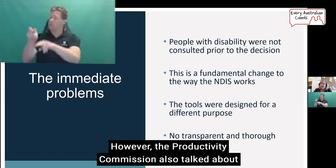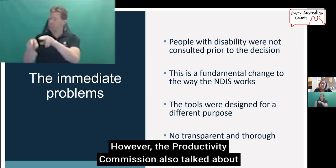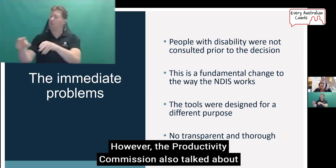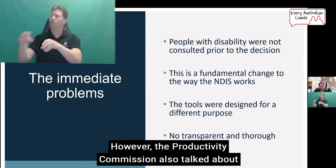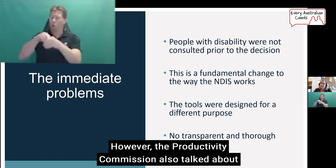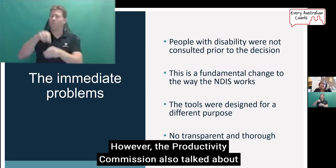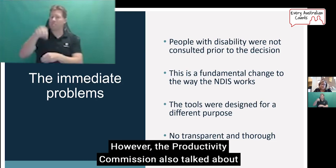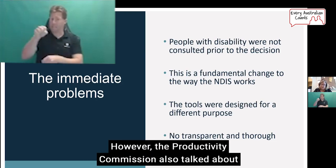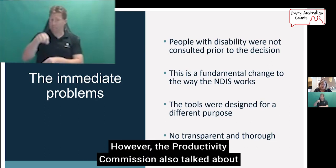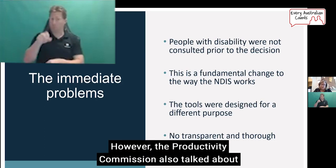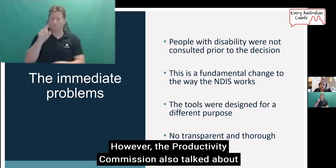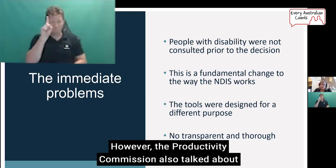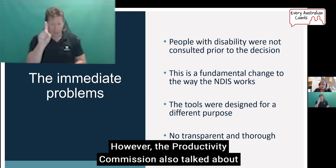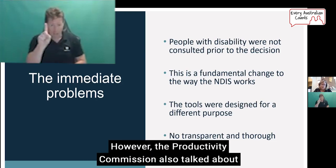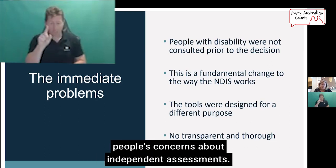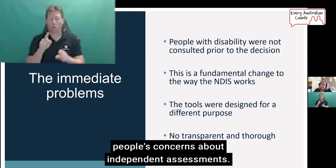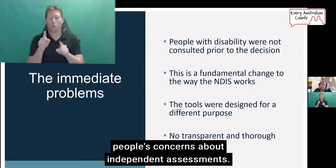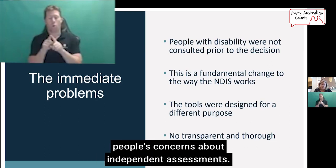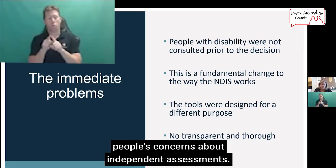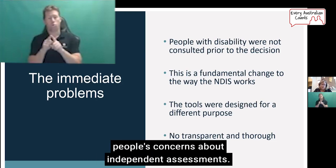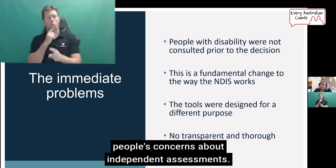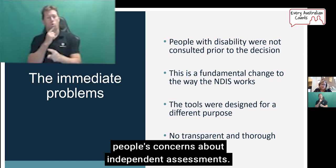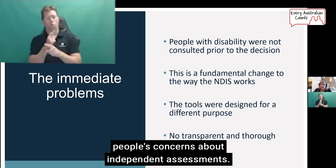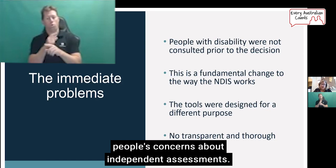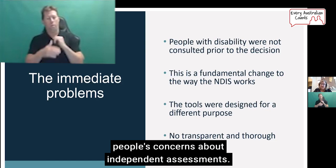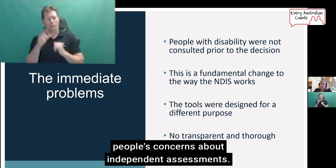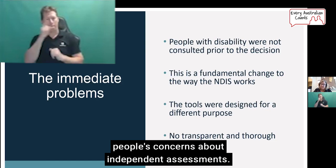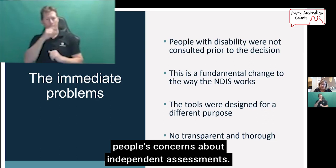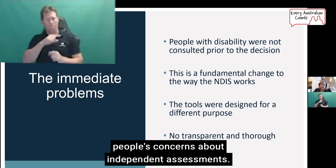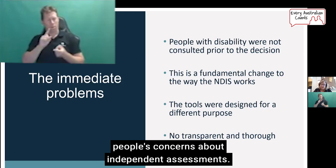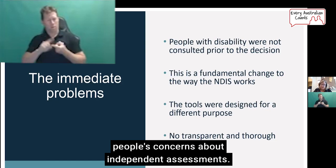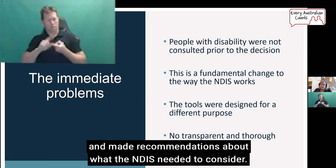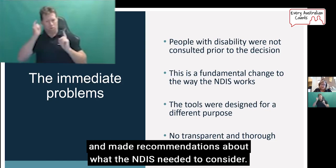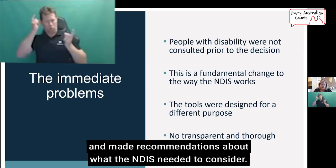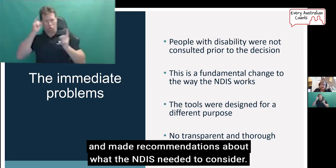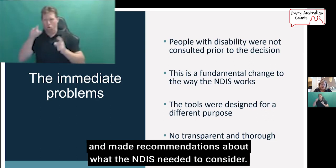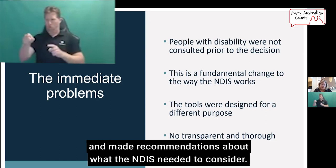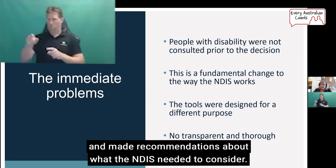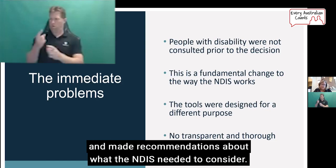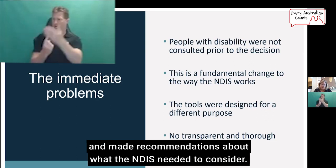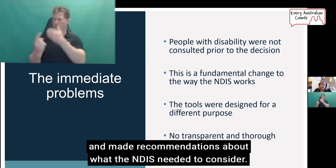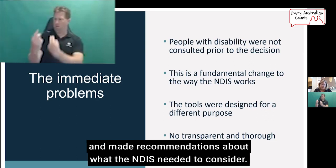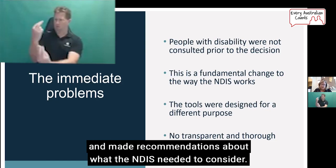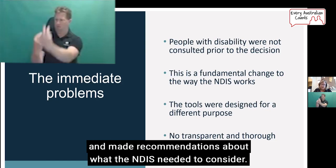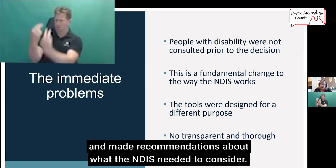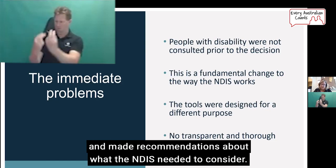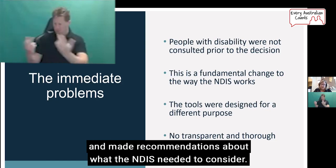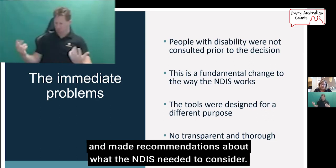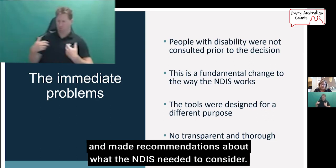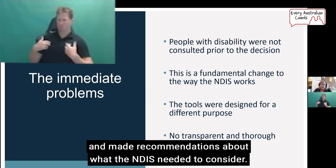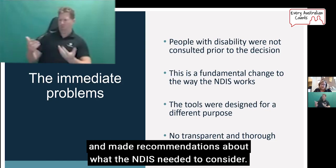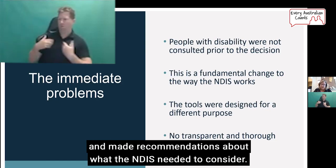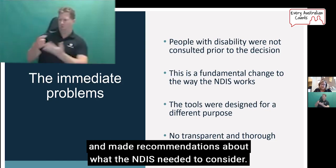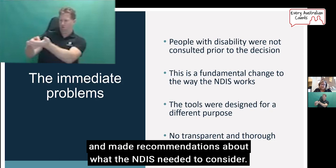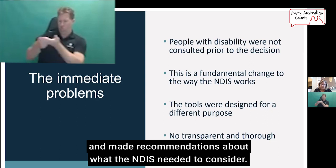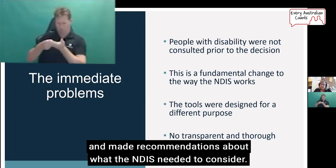However, the Productivity Commission also talked about people's concerns about independent assessments and made recommendations about what the